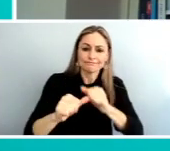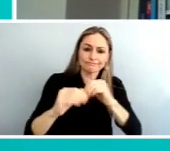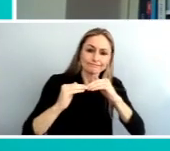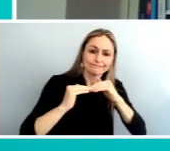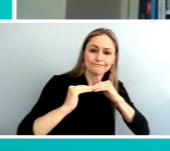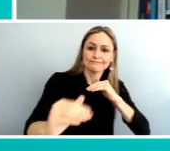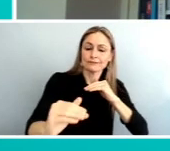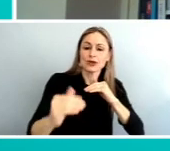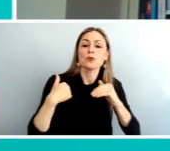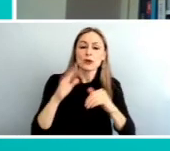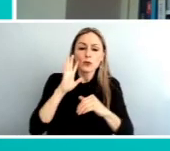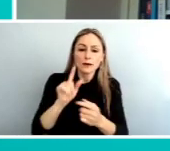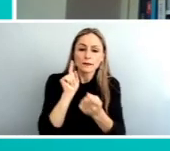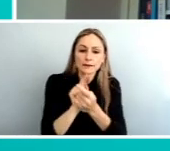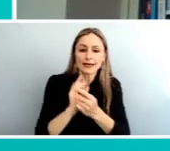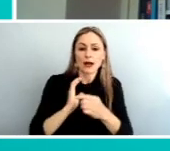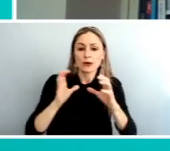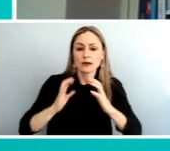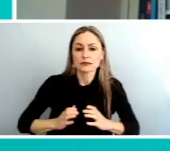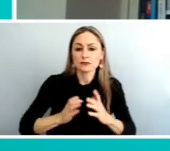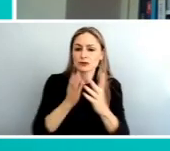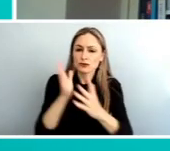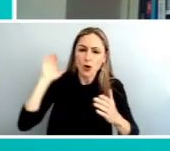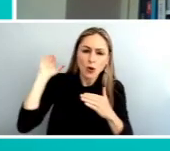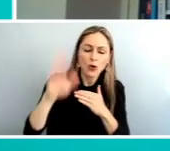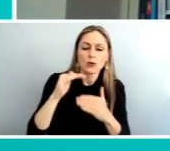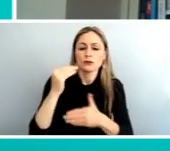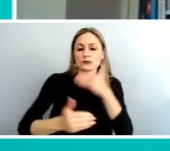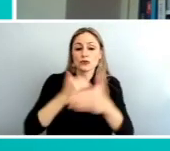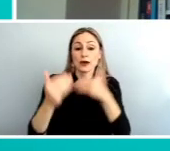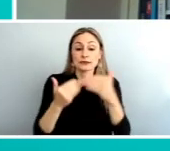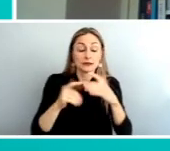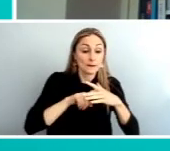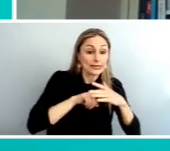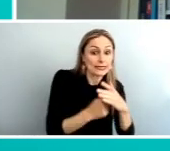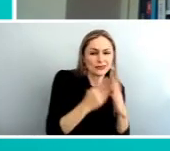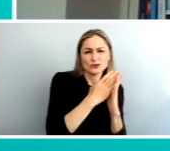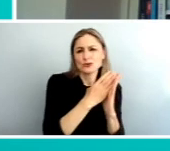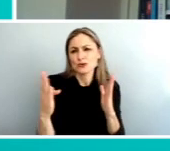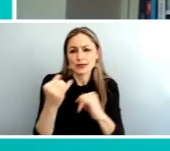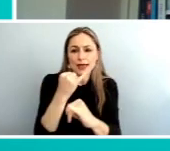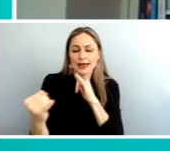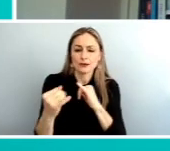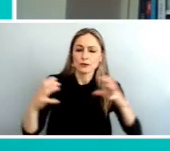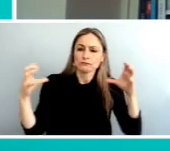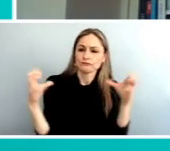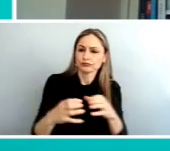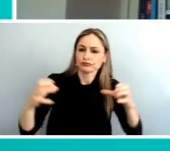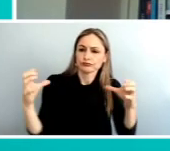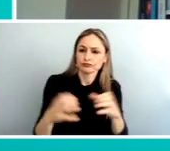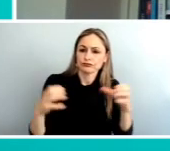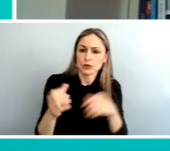the process, from the beginning, through the implementation, through all phases. And three, we want to be